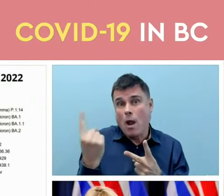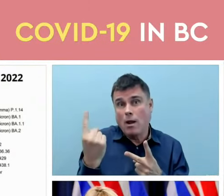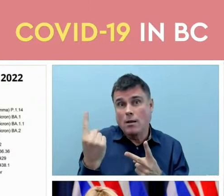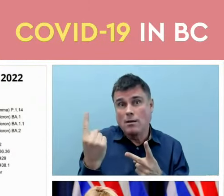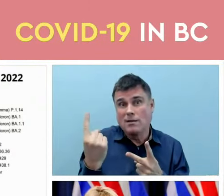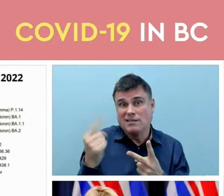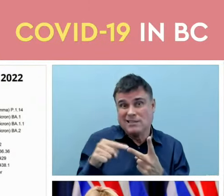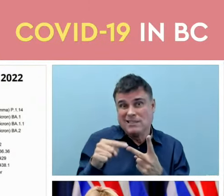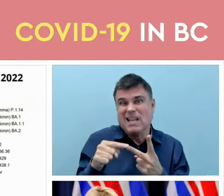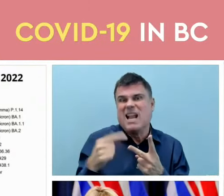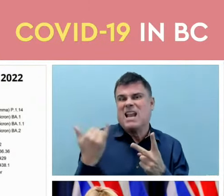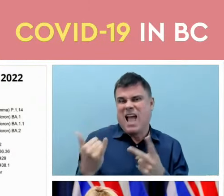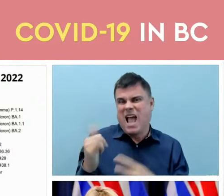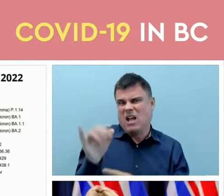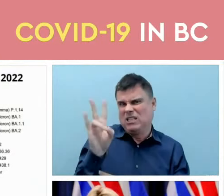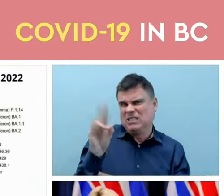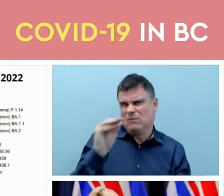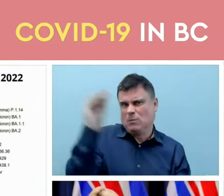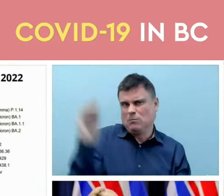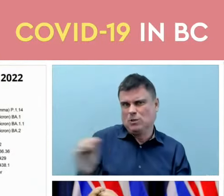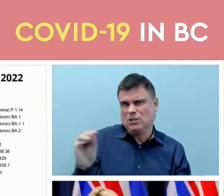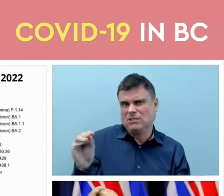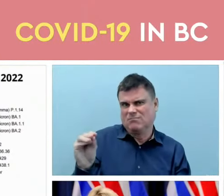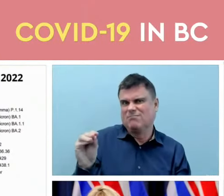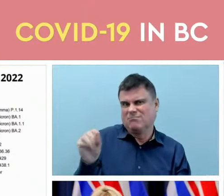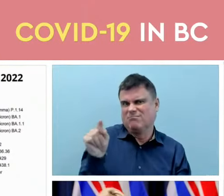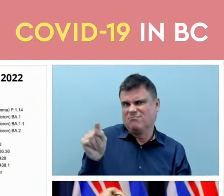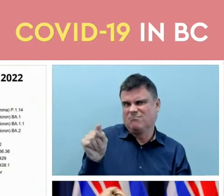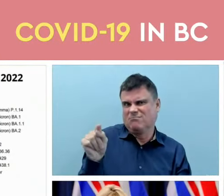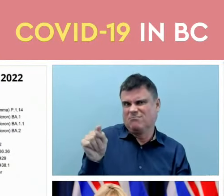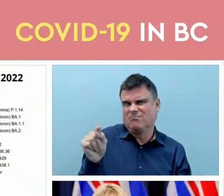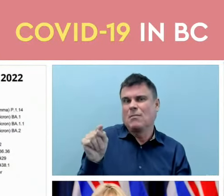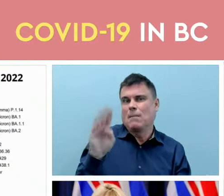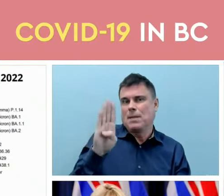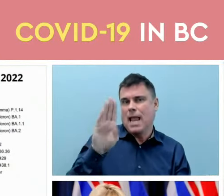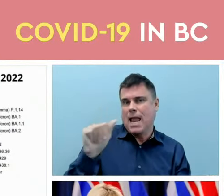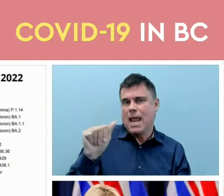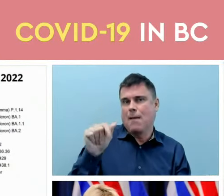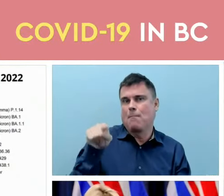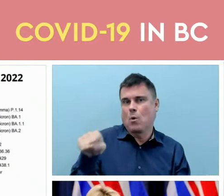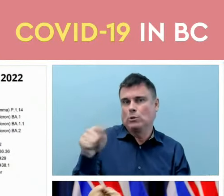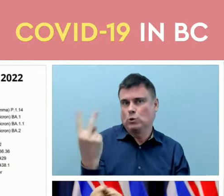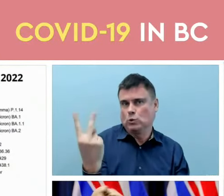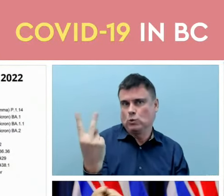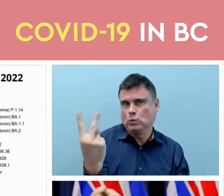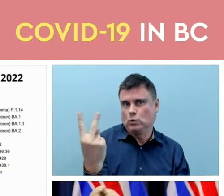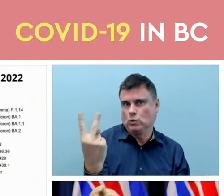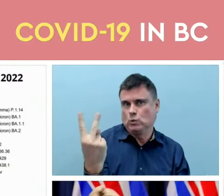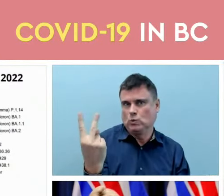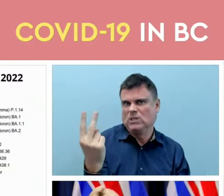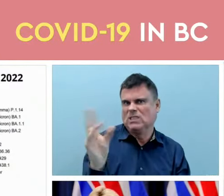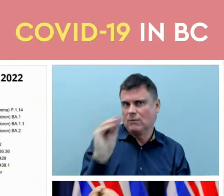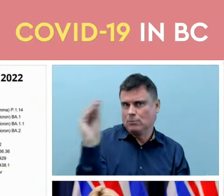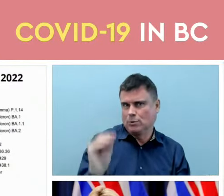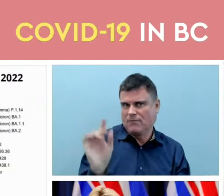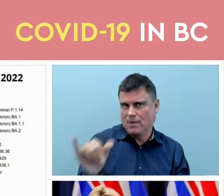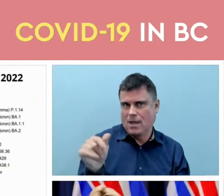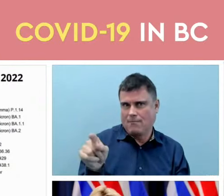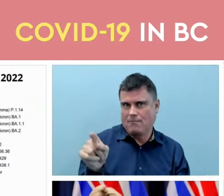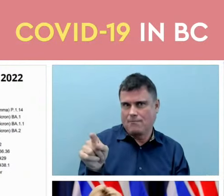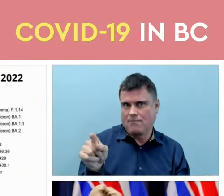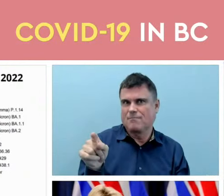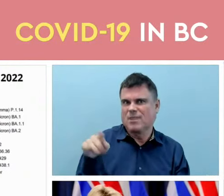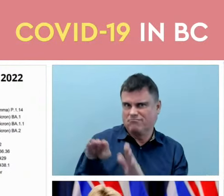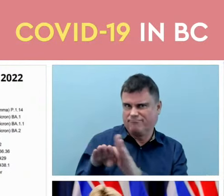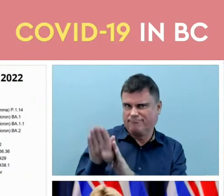75% of our cases are BA.2. That's important because that is that does help us